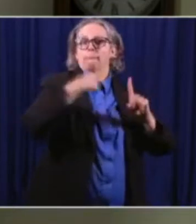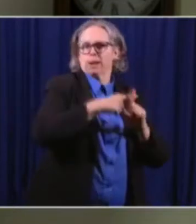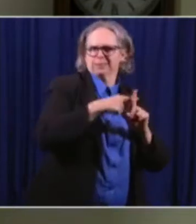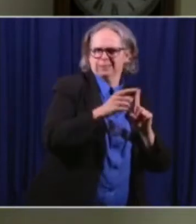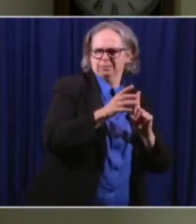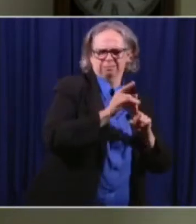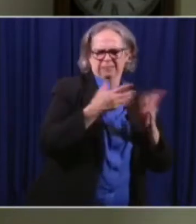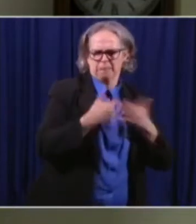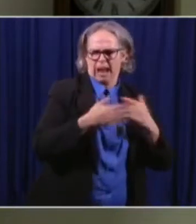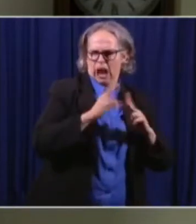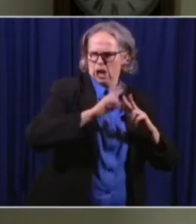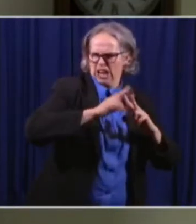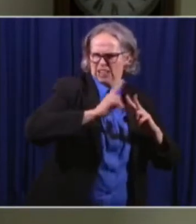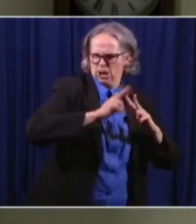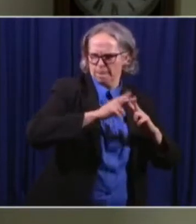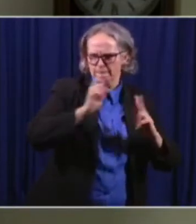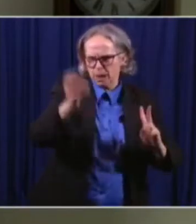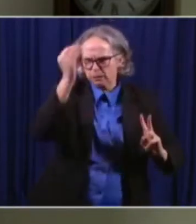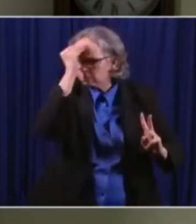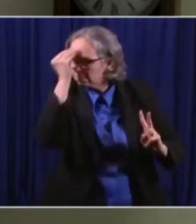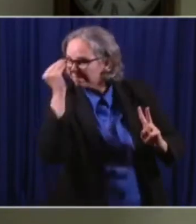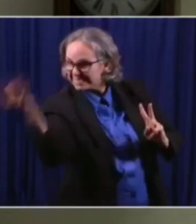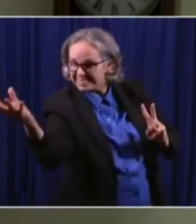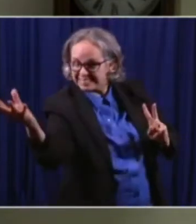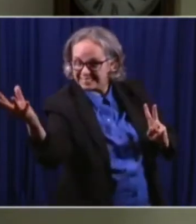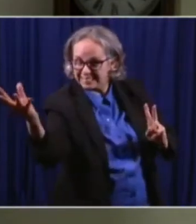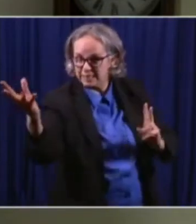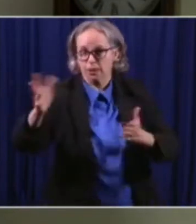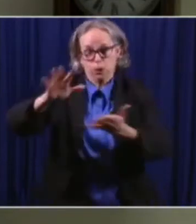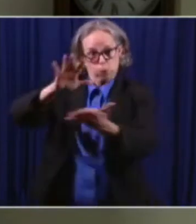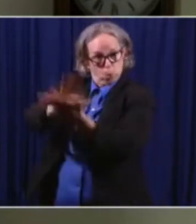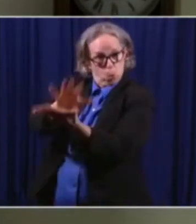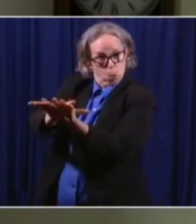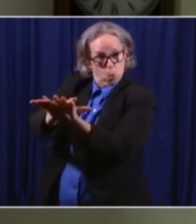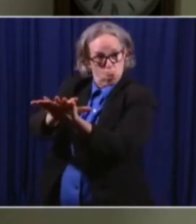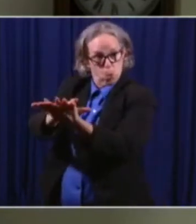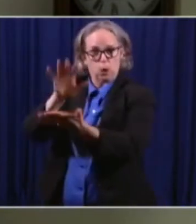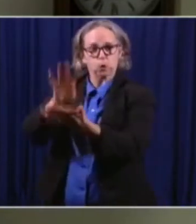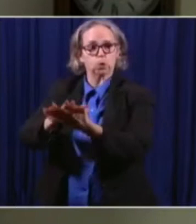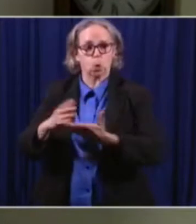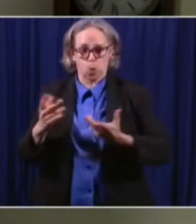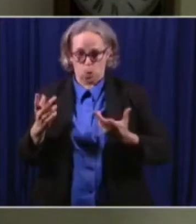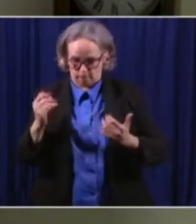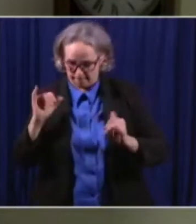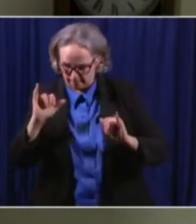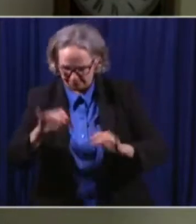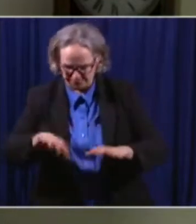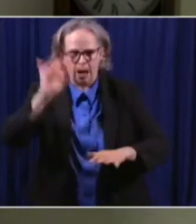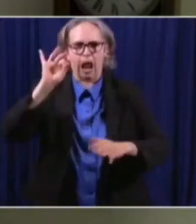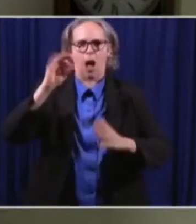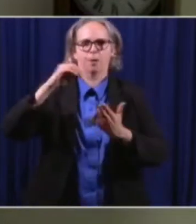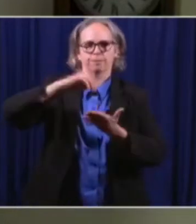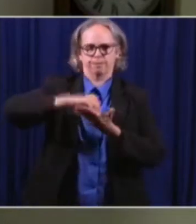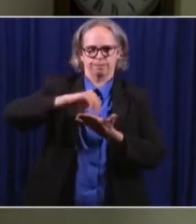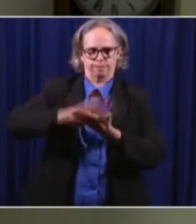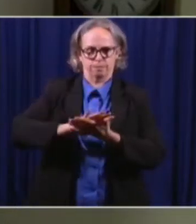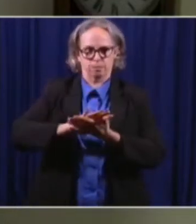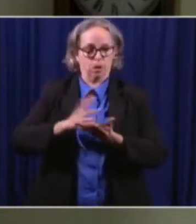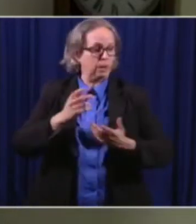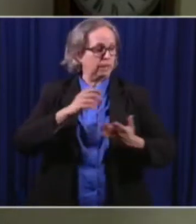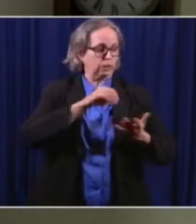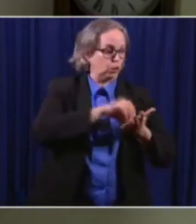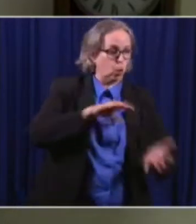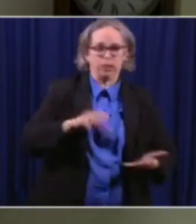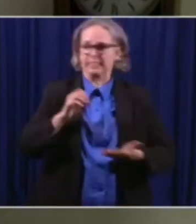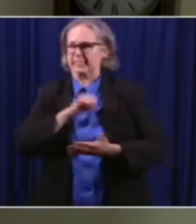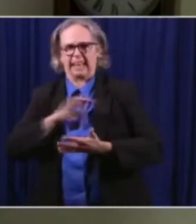48 hours after learning of a student or staff or staff member who has tested positive, our schools will have to report that case